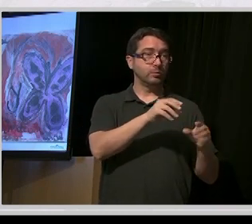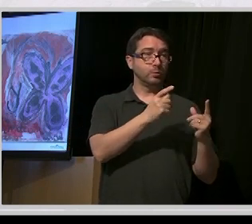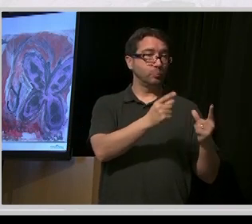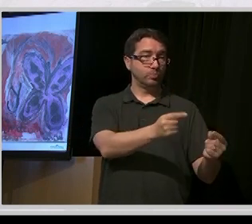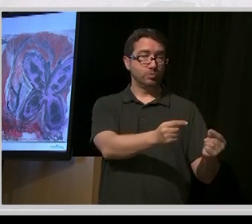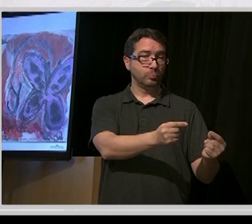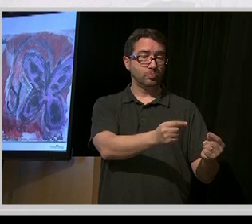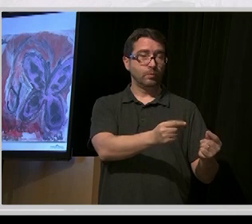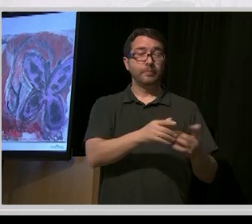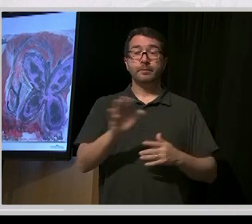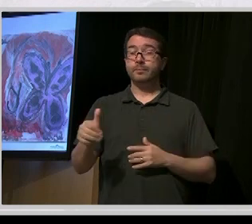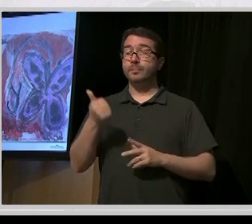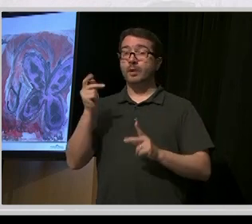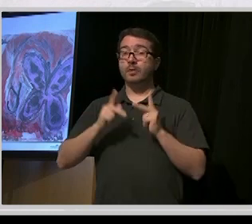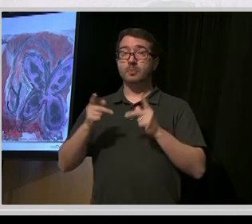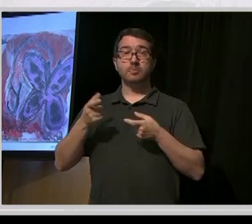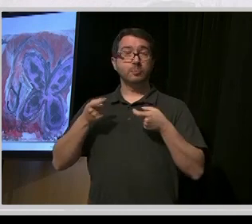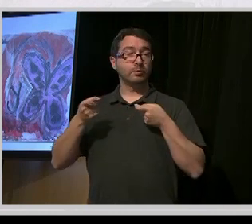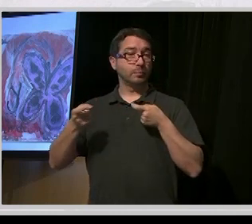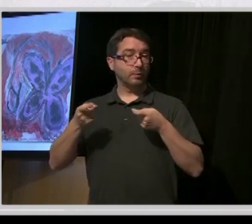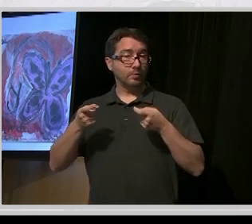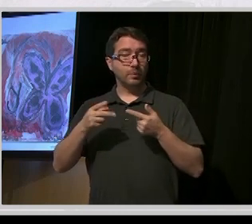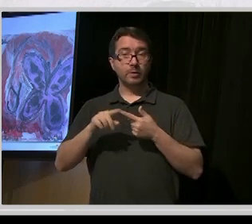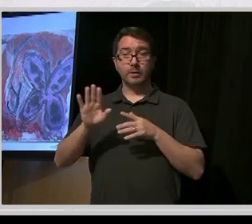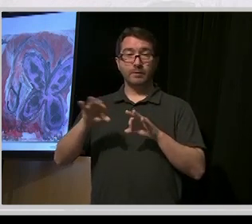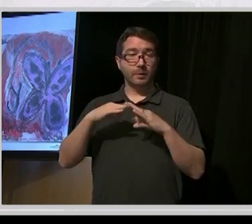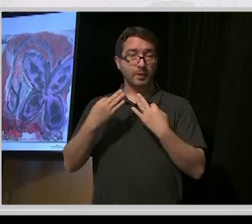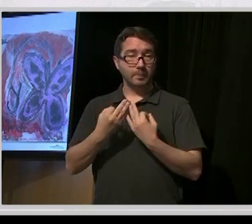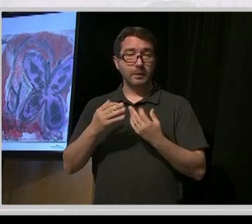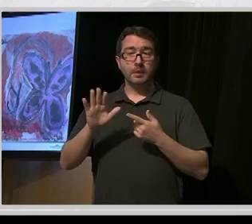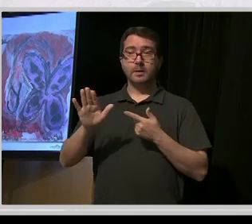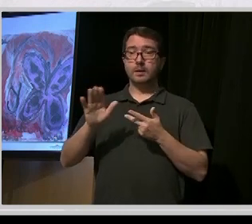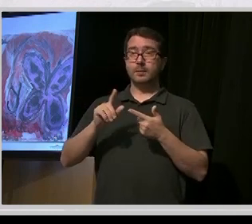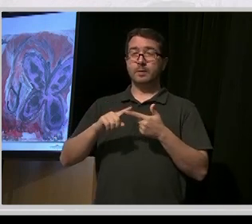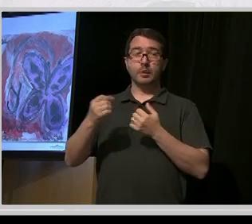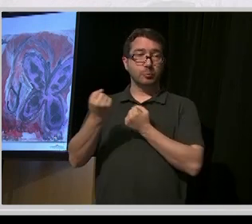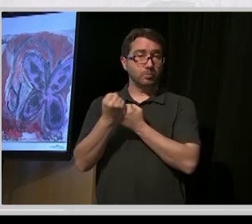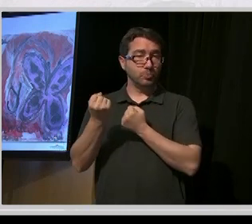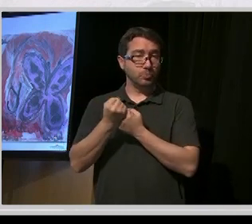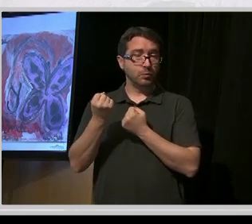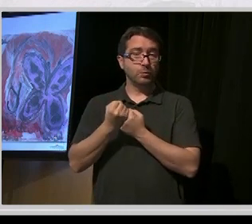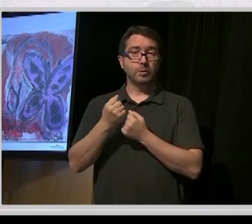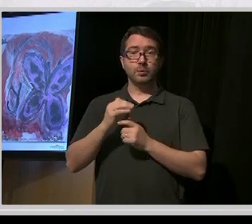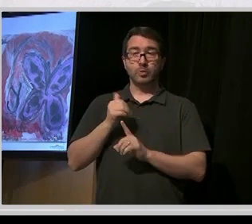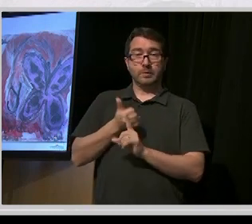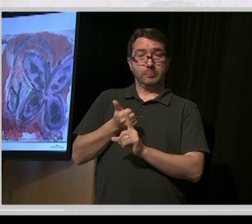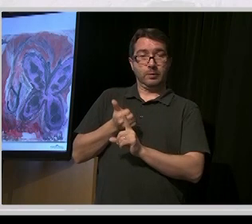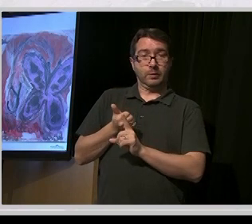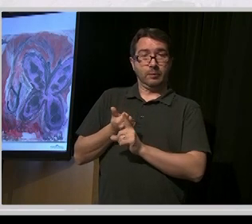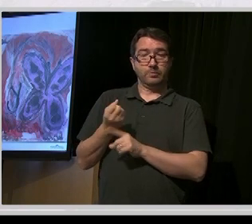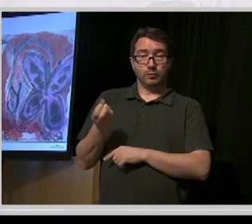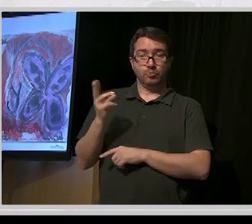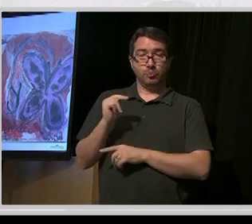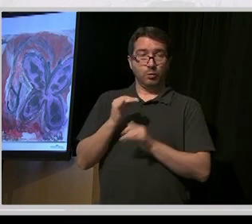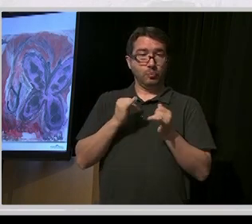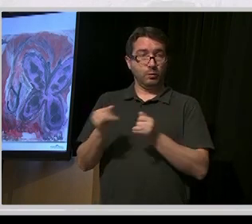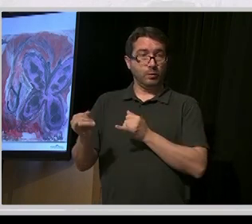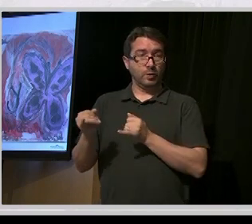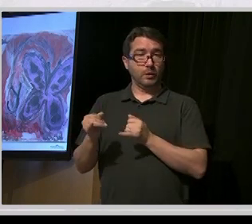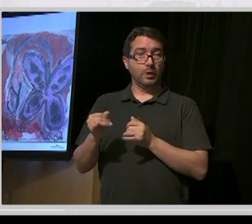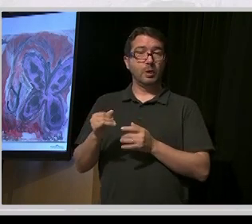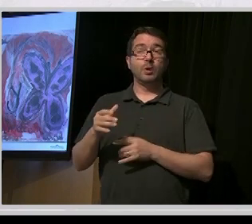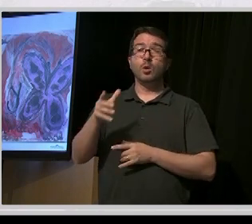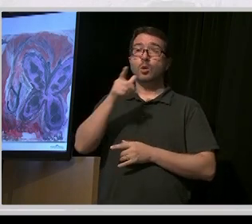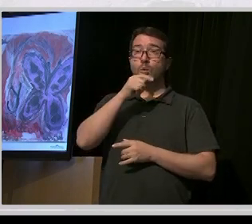to manage that with their family or with their network themselves, have their own individualized funding, hire and fire the